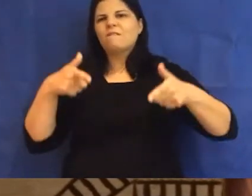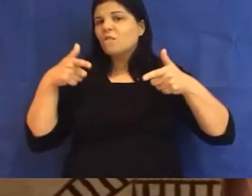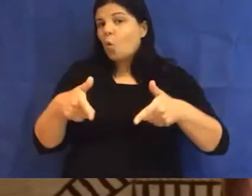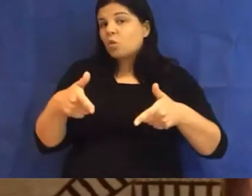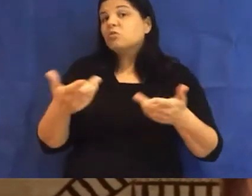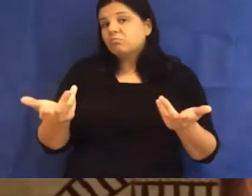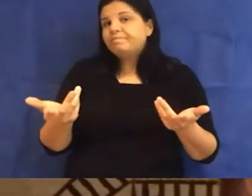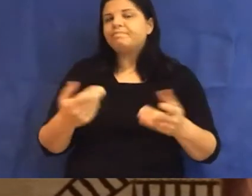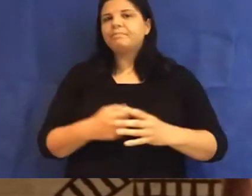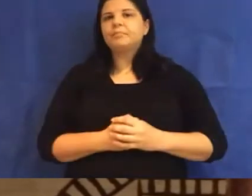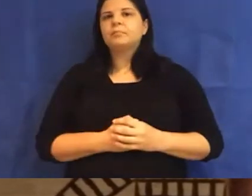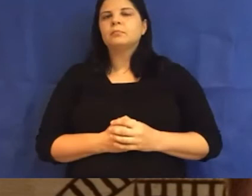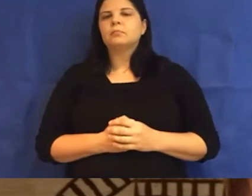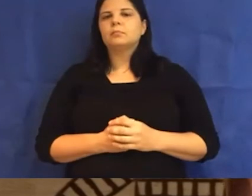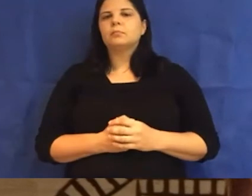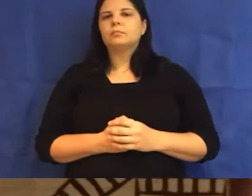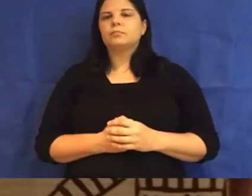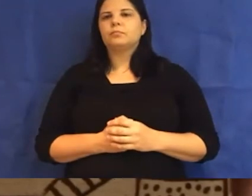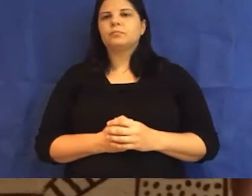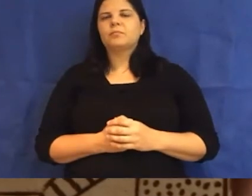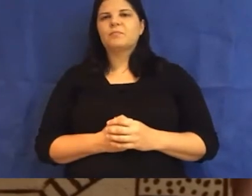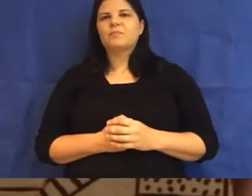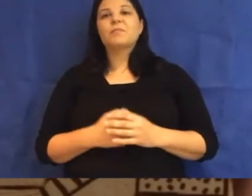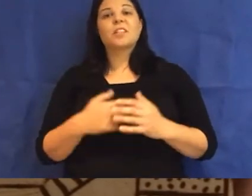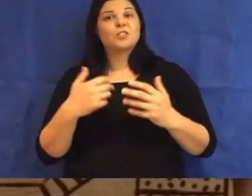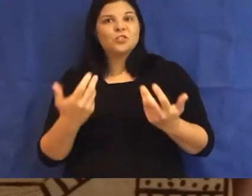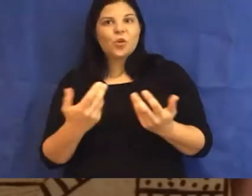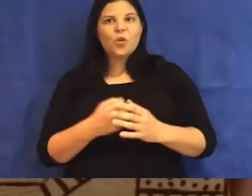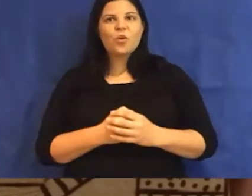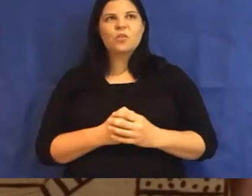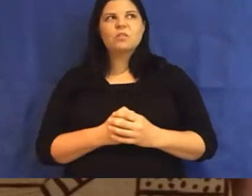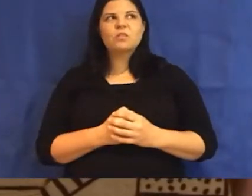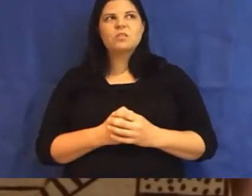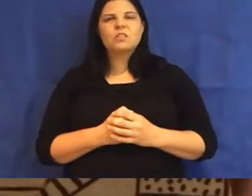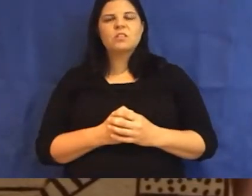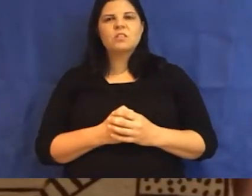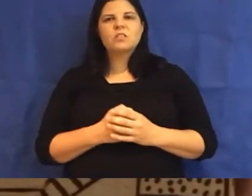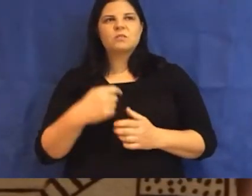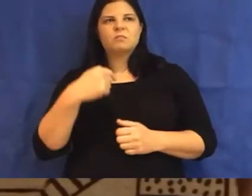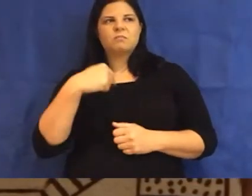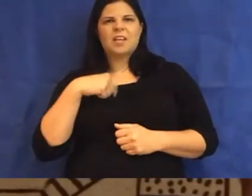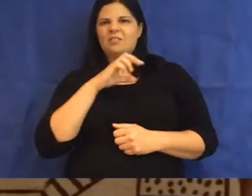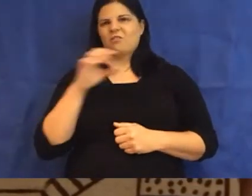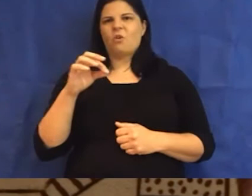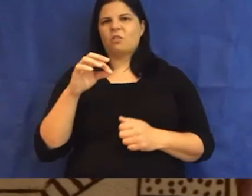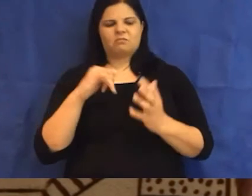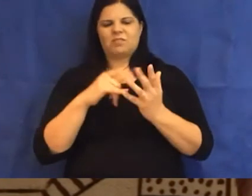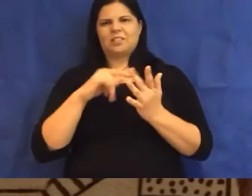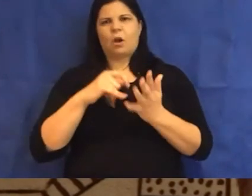And I guess there was something intoxicating about being not cis, not straight in that particular place